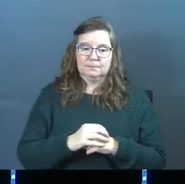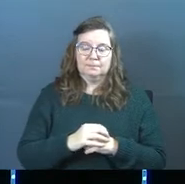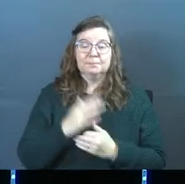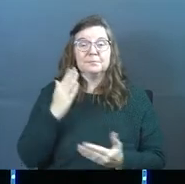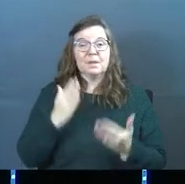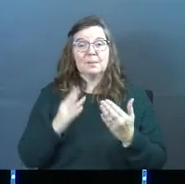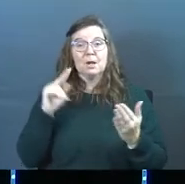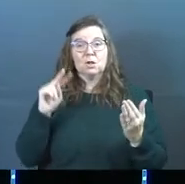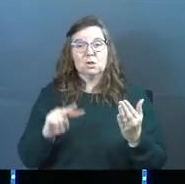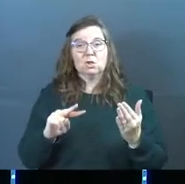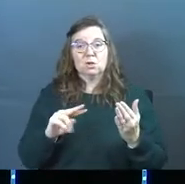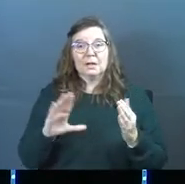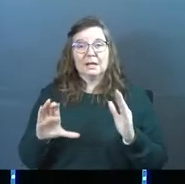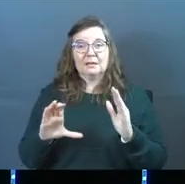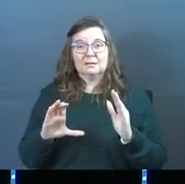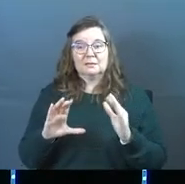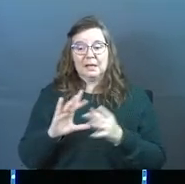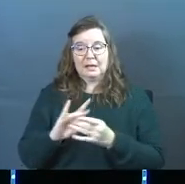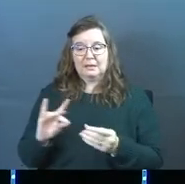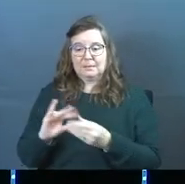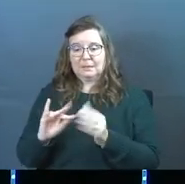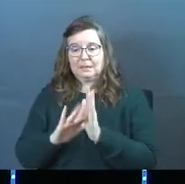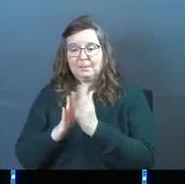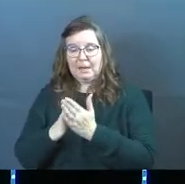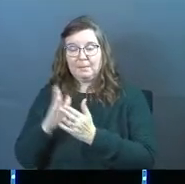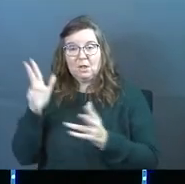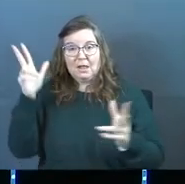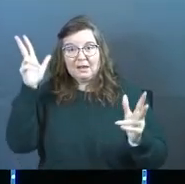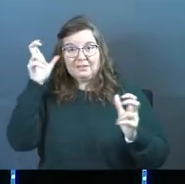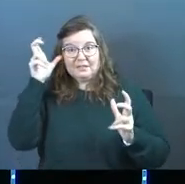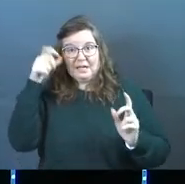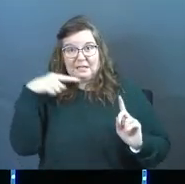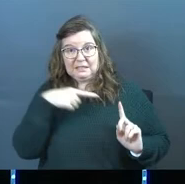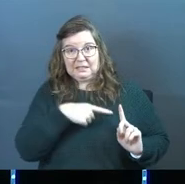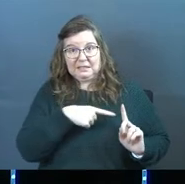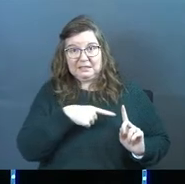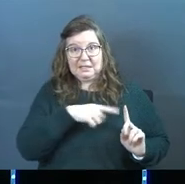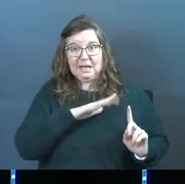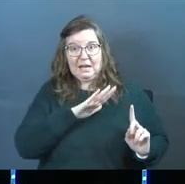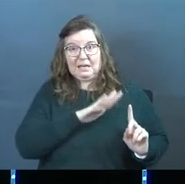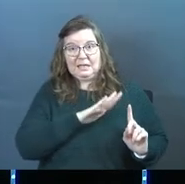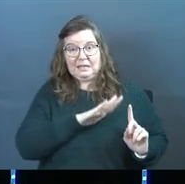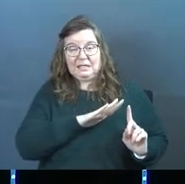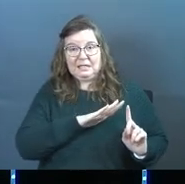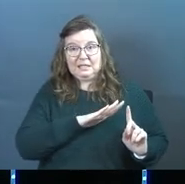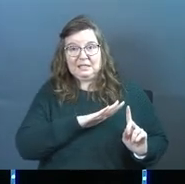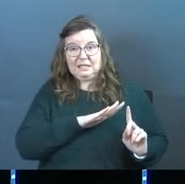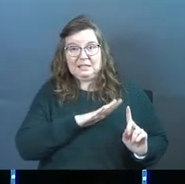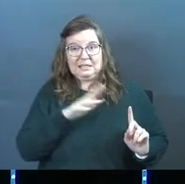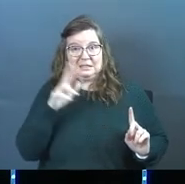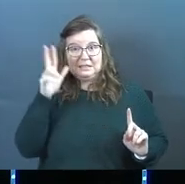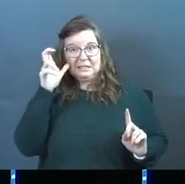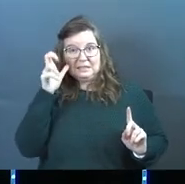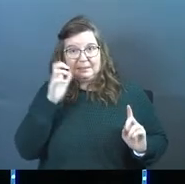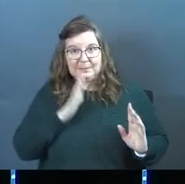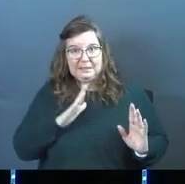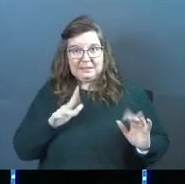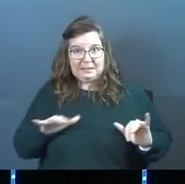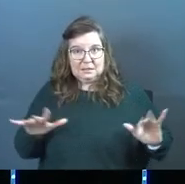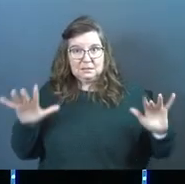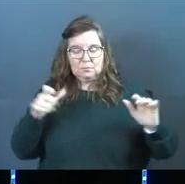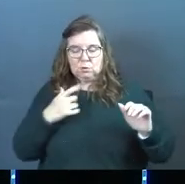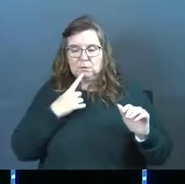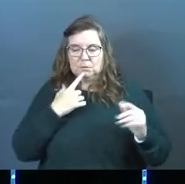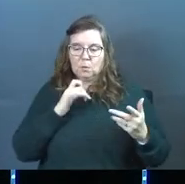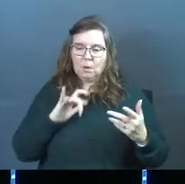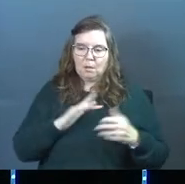You might look at the depiction in the Bible of Satan and his henchmen, his demons. And you might say,